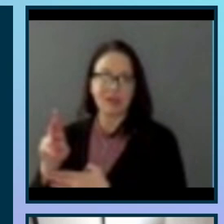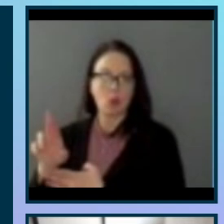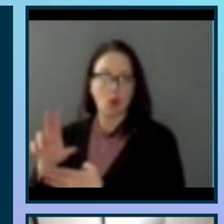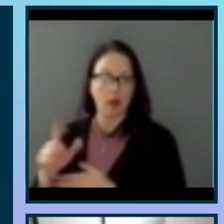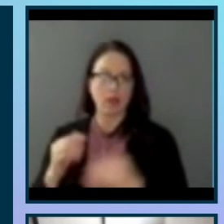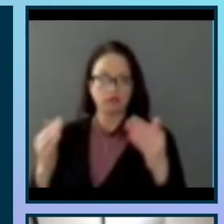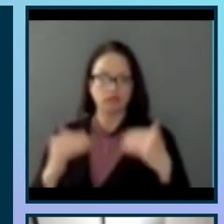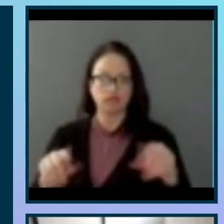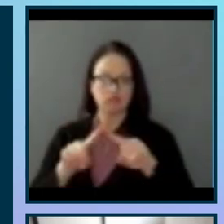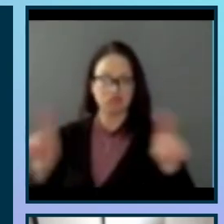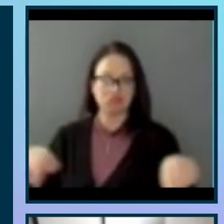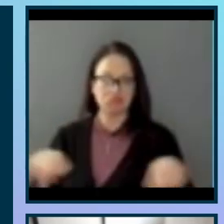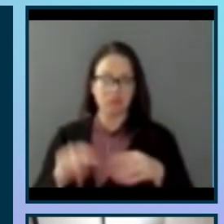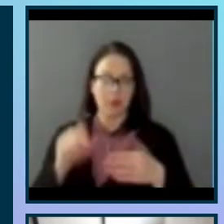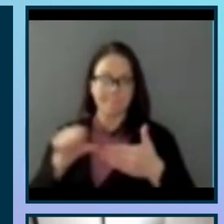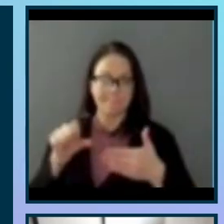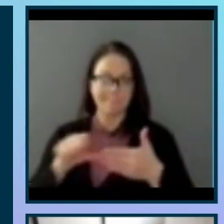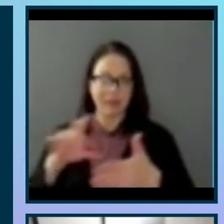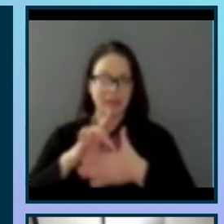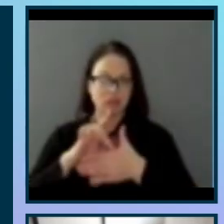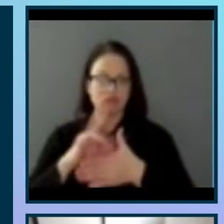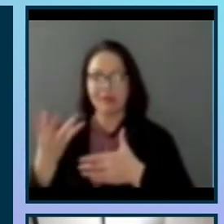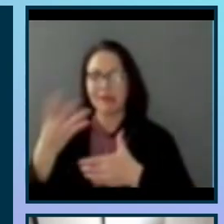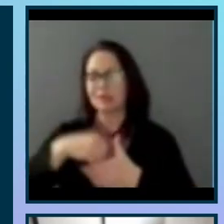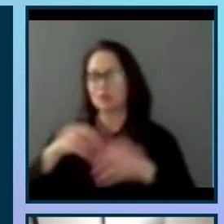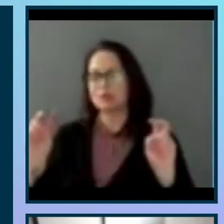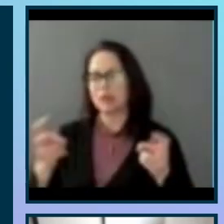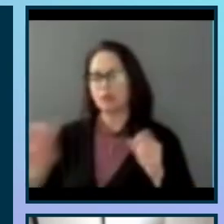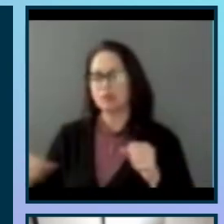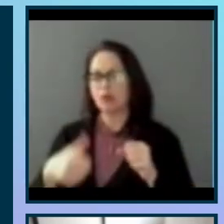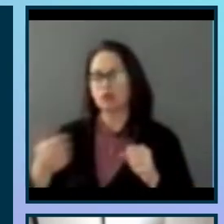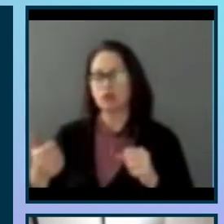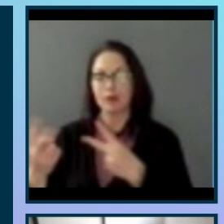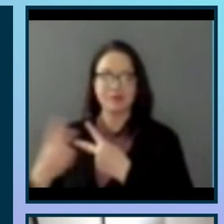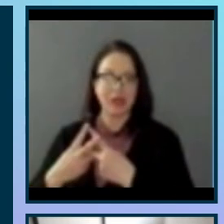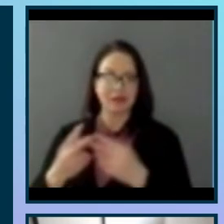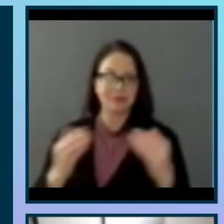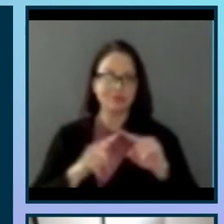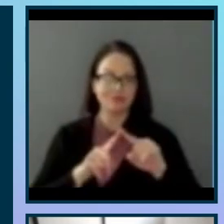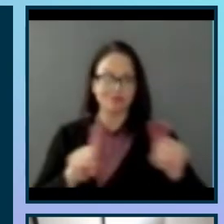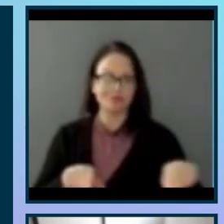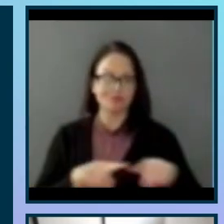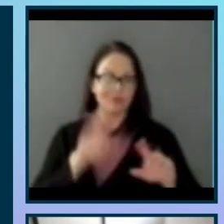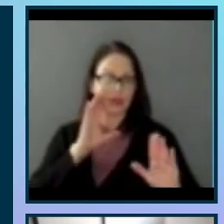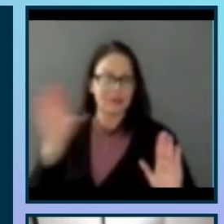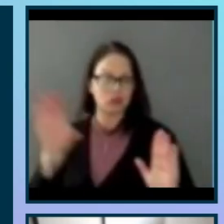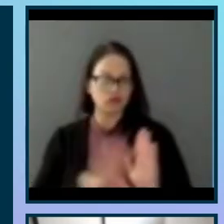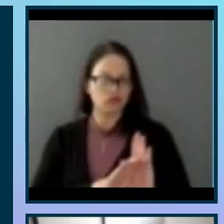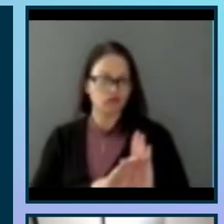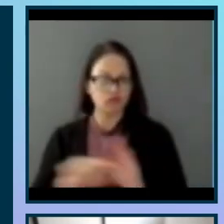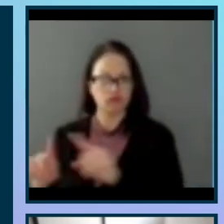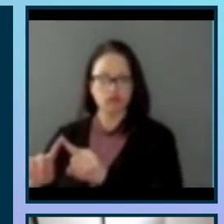the page content. This is including titles and alternative tags. The next box is for images. The next